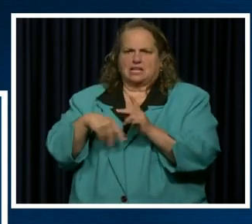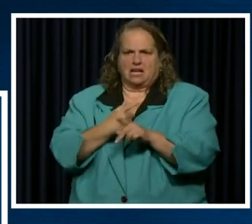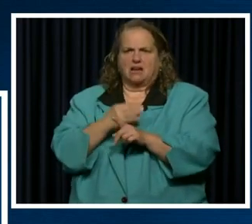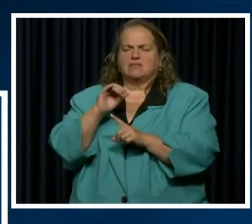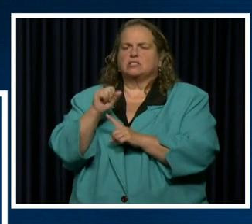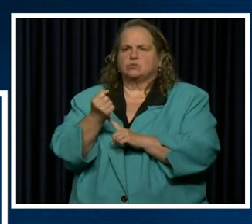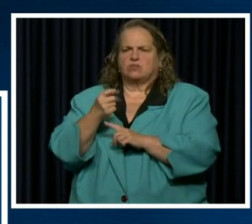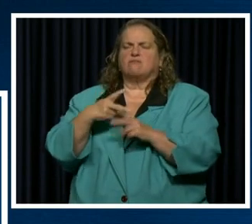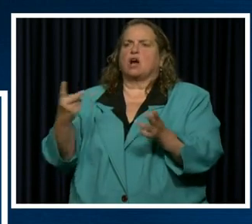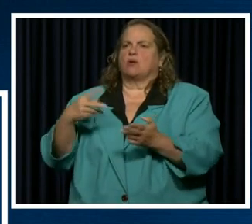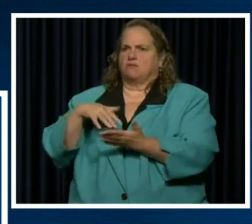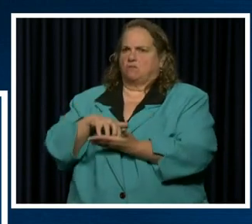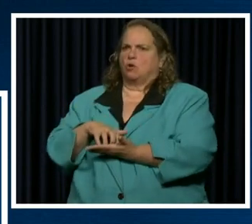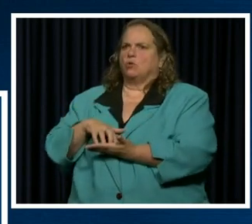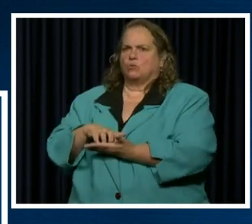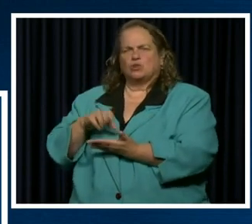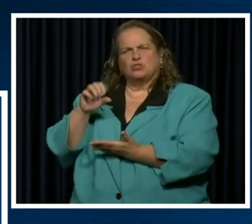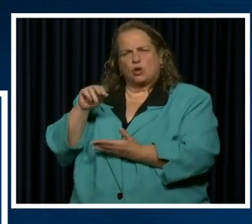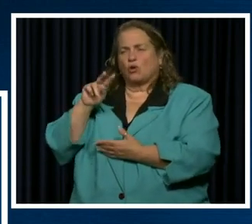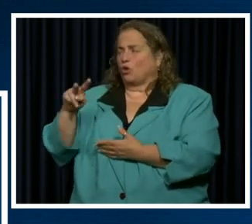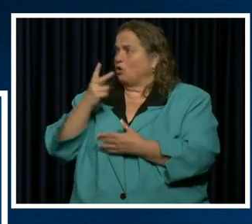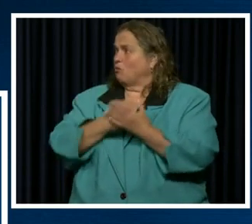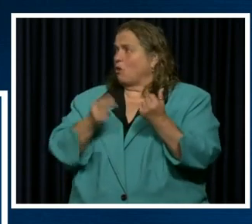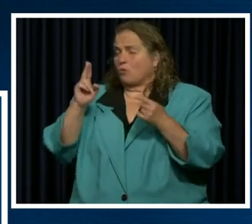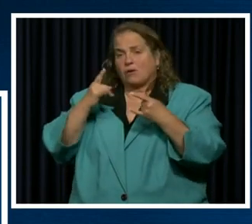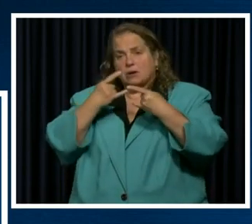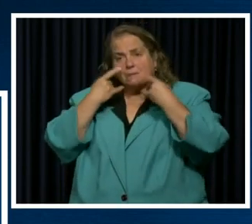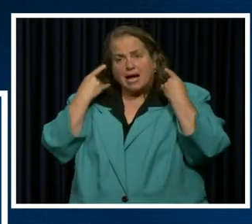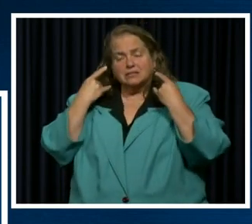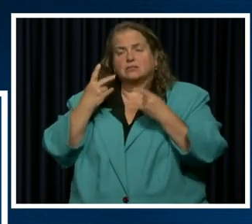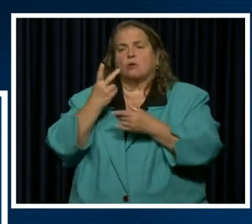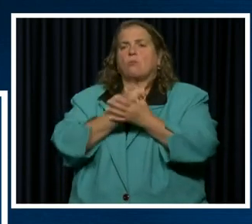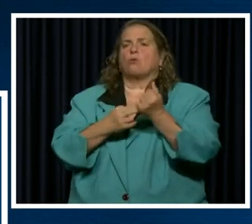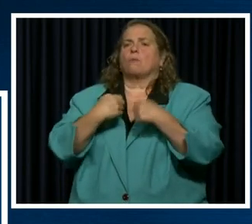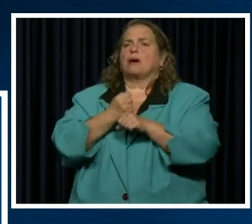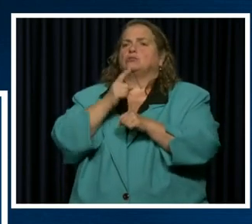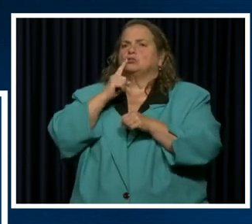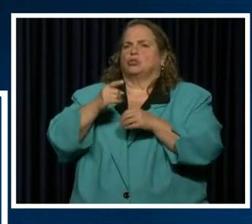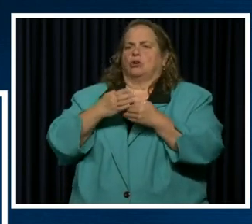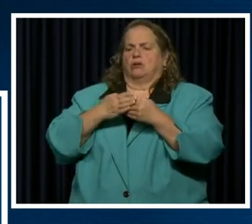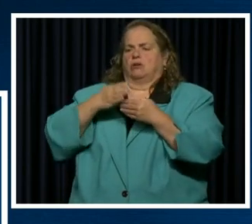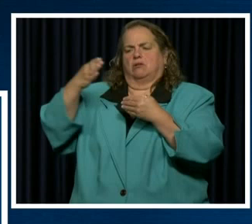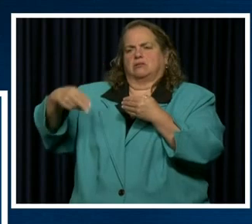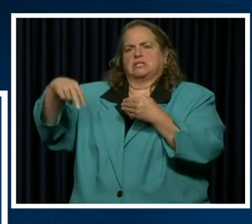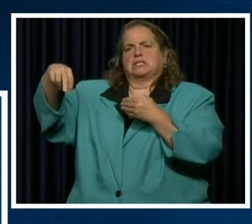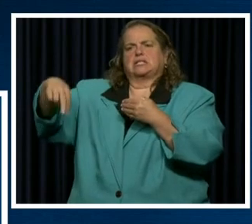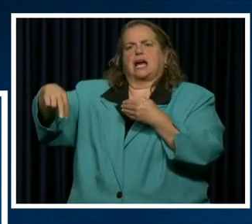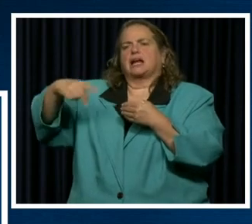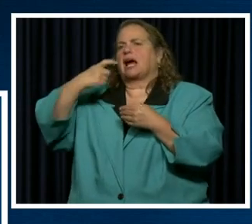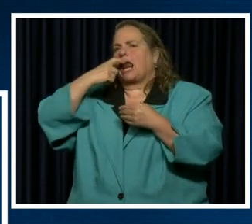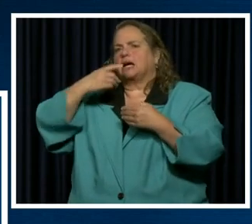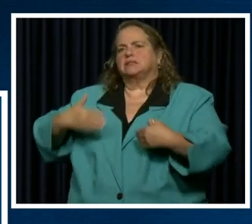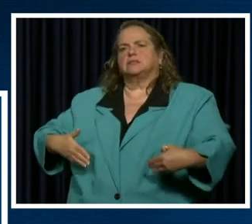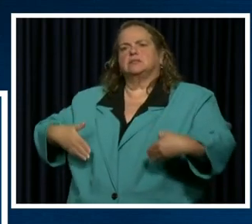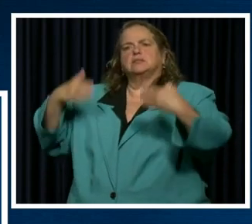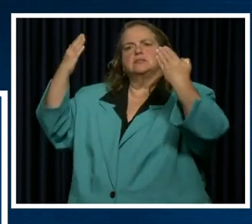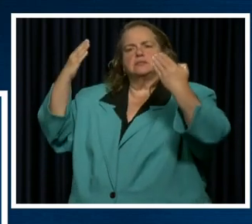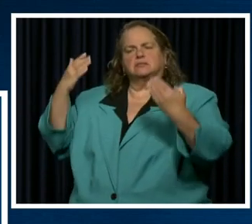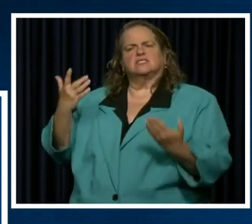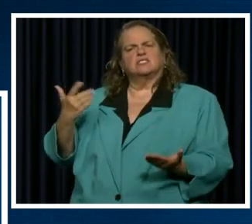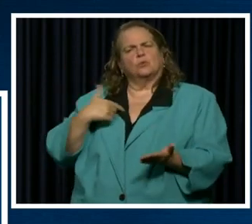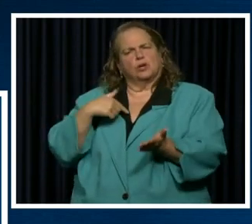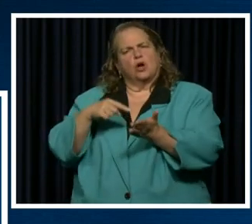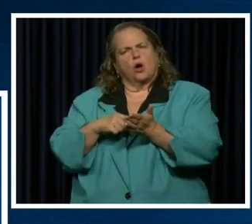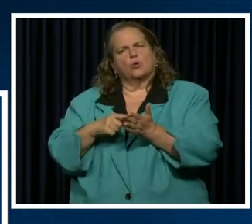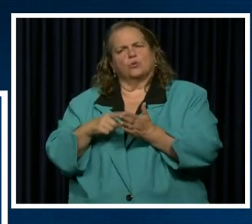to it. So look at them both wearing their masks, both making sure they're staying on the other side of the glass. Don't we owe it to them to